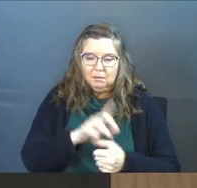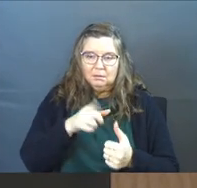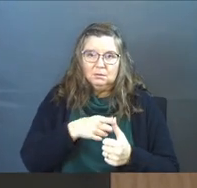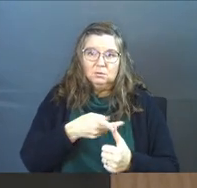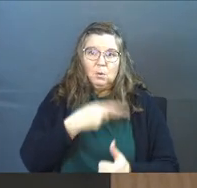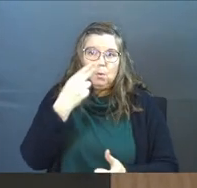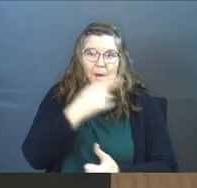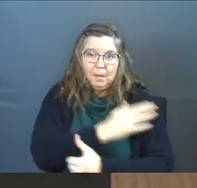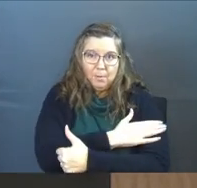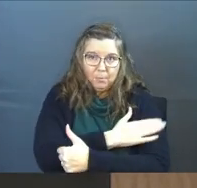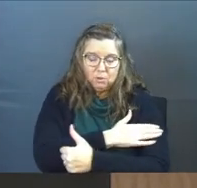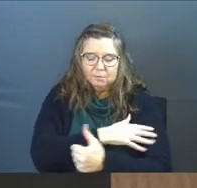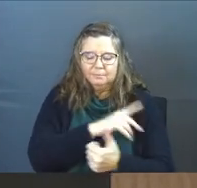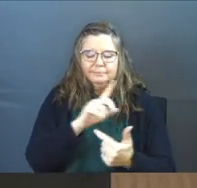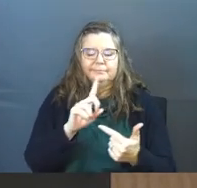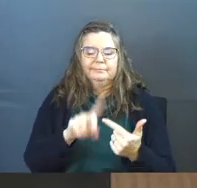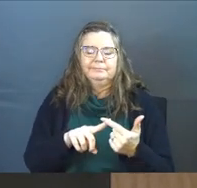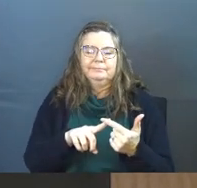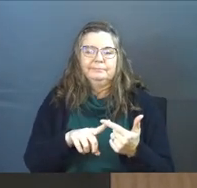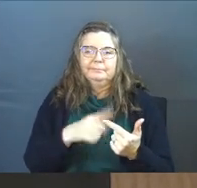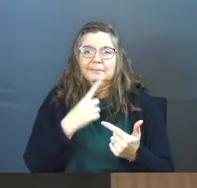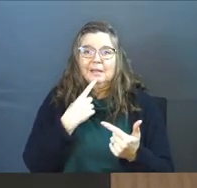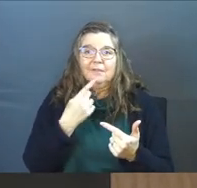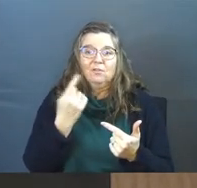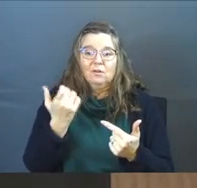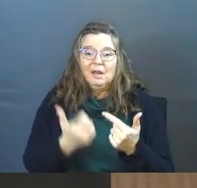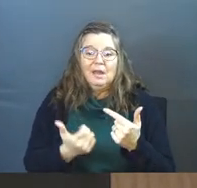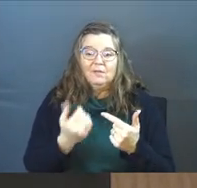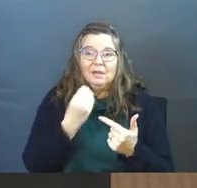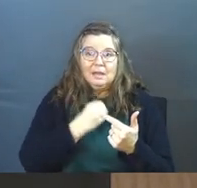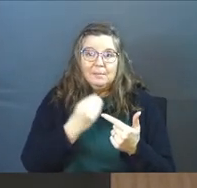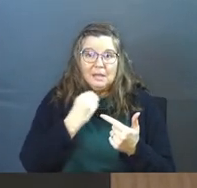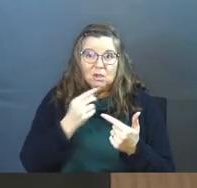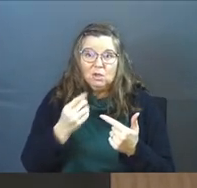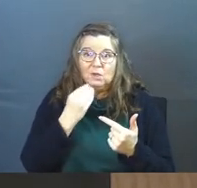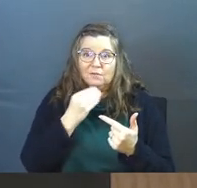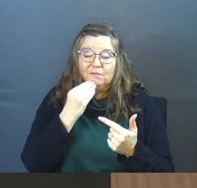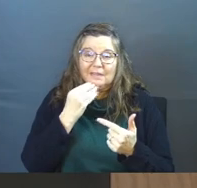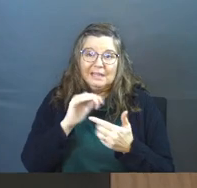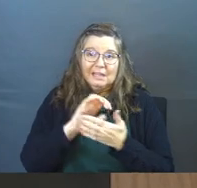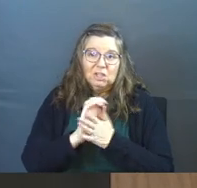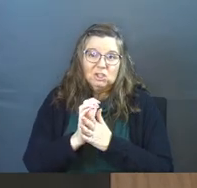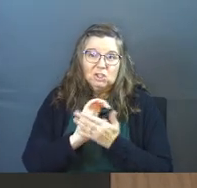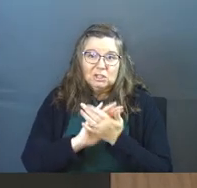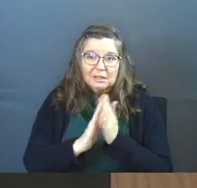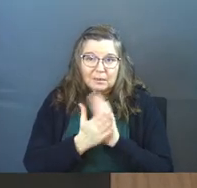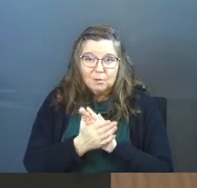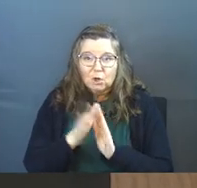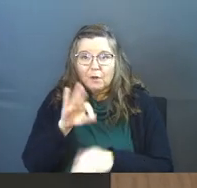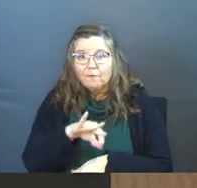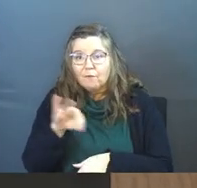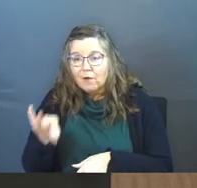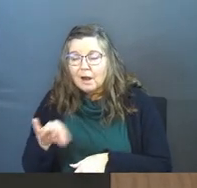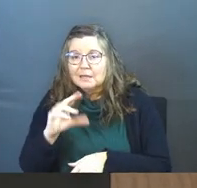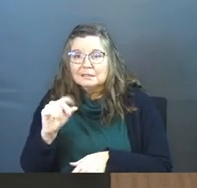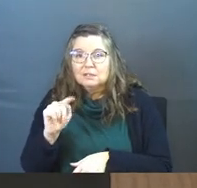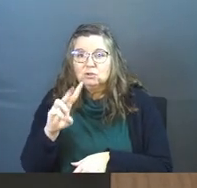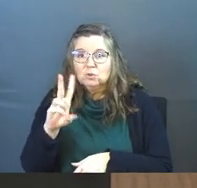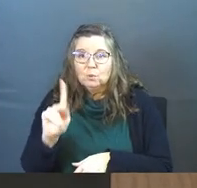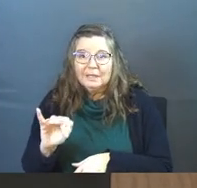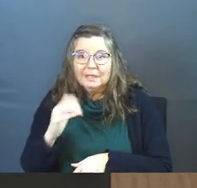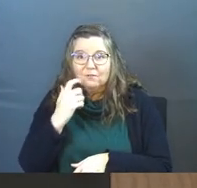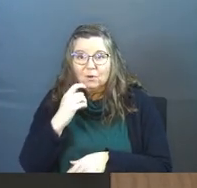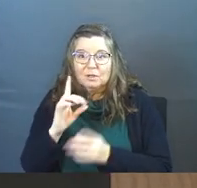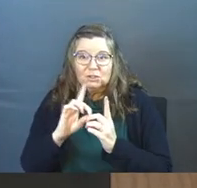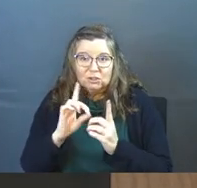the high blood pressure part. Let's just say that for every single meal of your life, you've eaten a cheeseburger, fries, and a Twinkie for